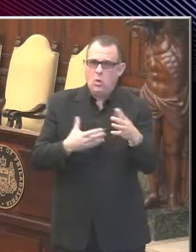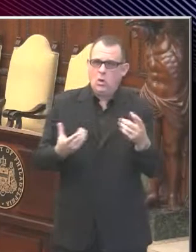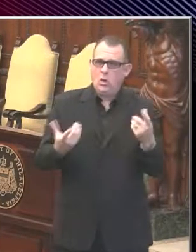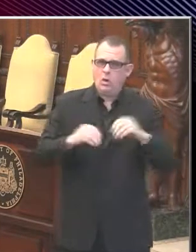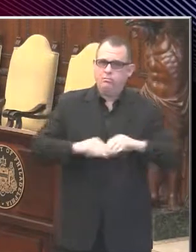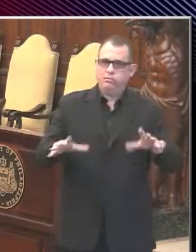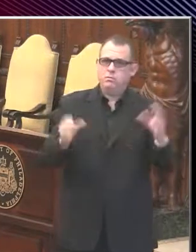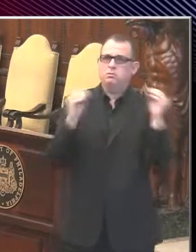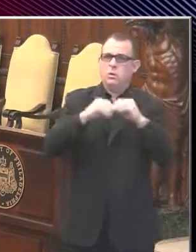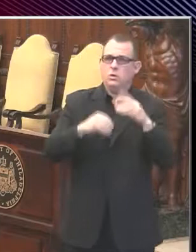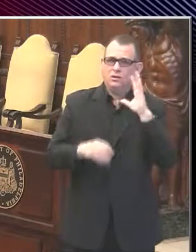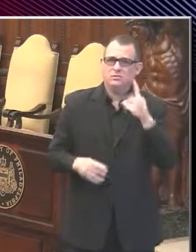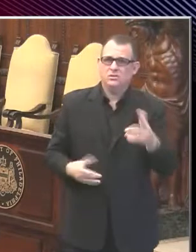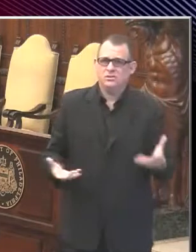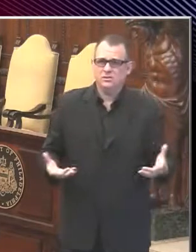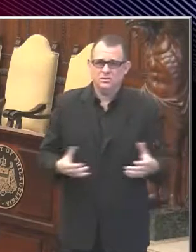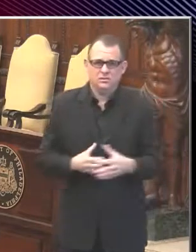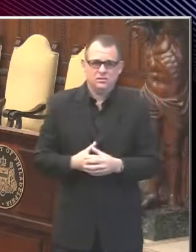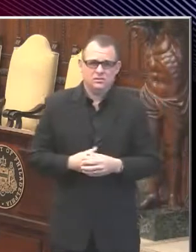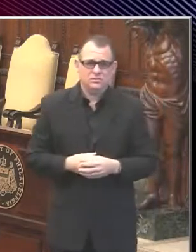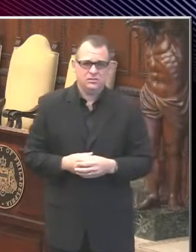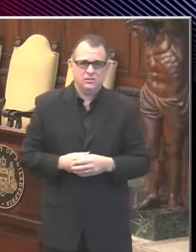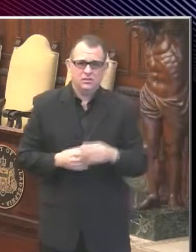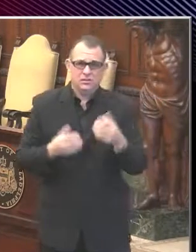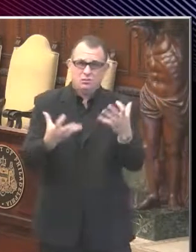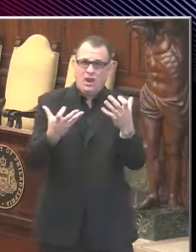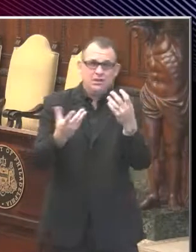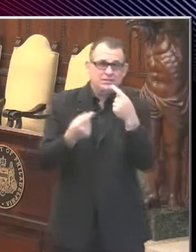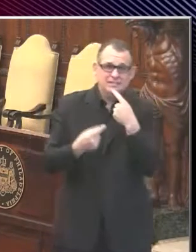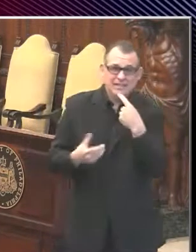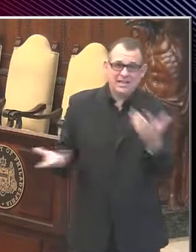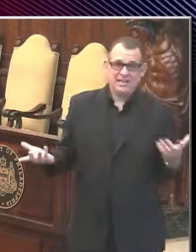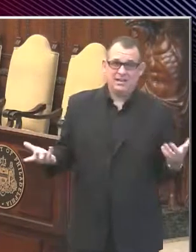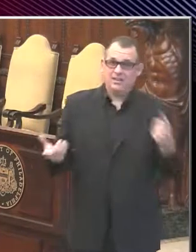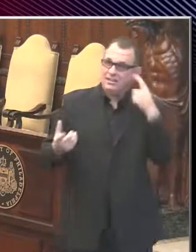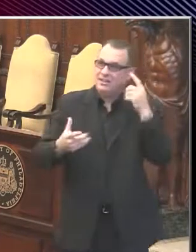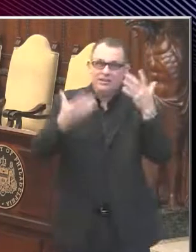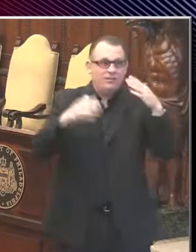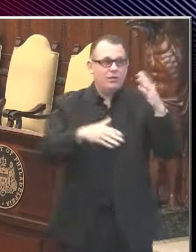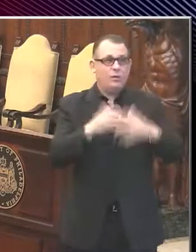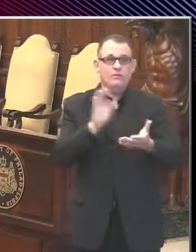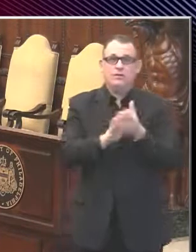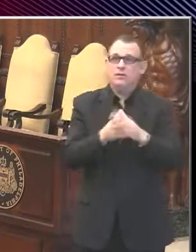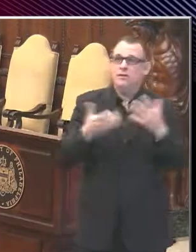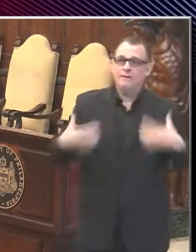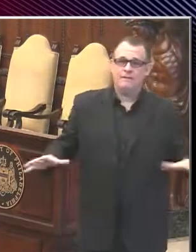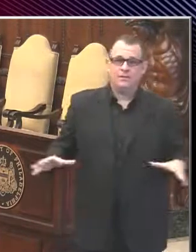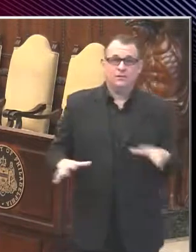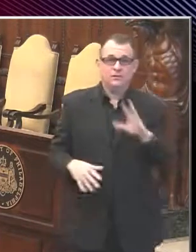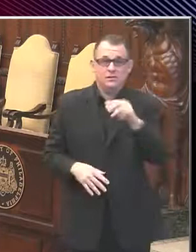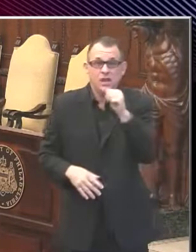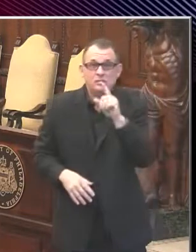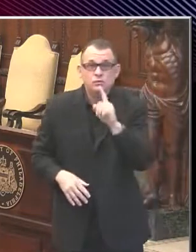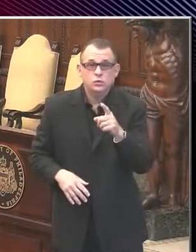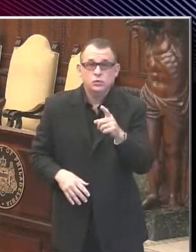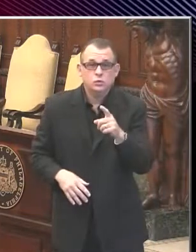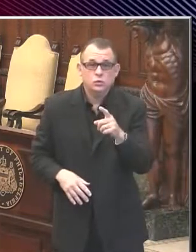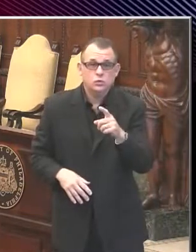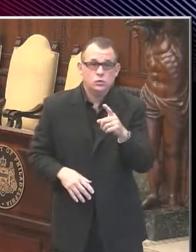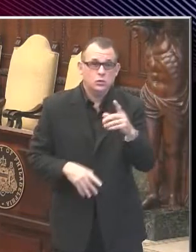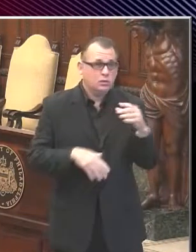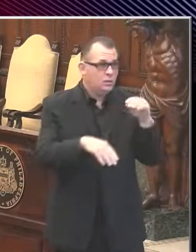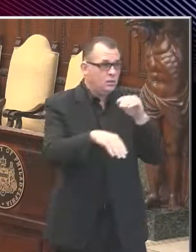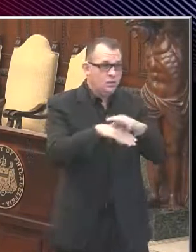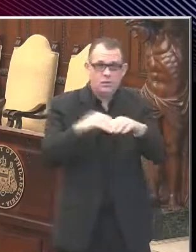So as much as we would like to just say this epidemic is over, it's clearly not. There's nothing we can do to stop an epidemic wave. We